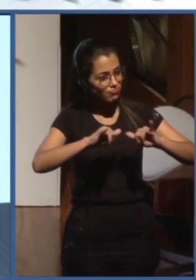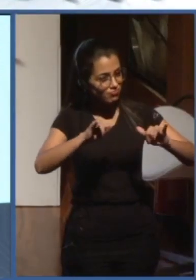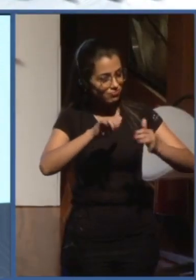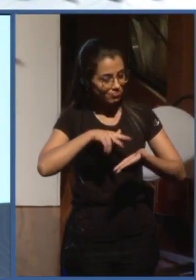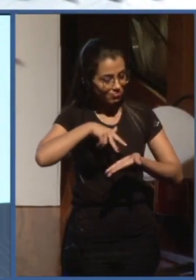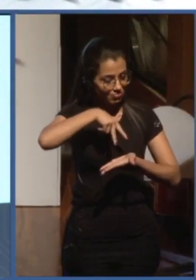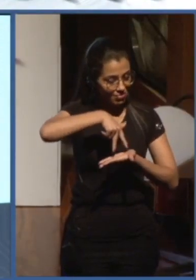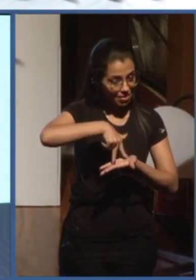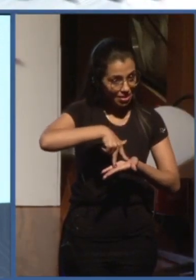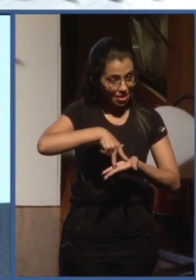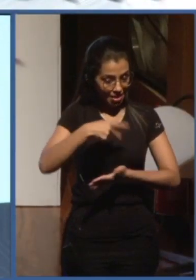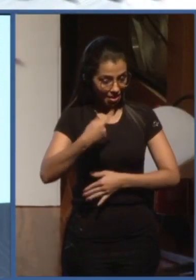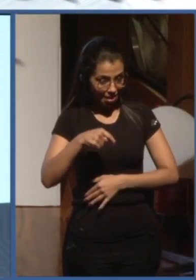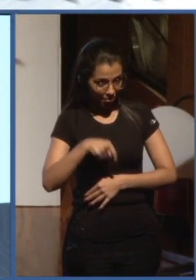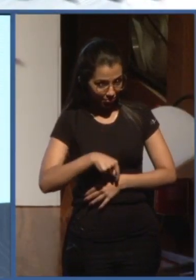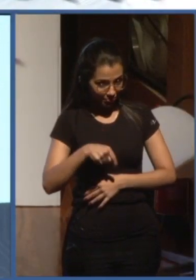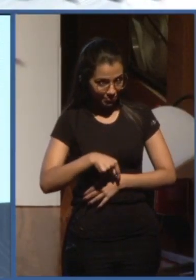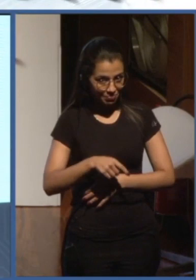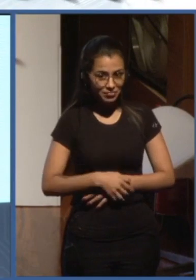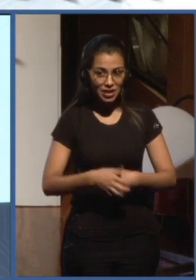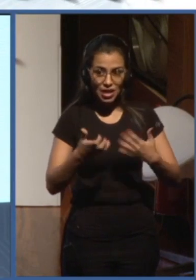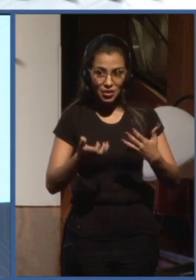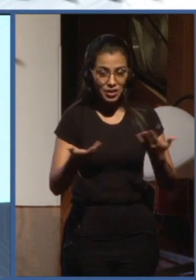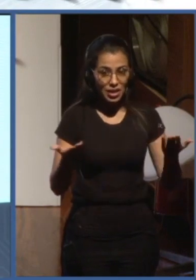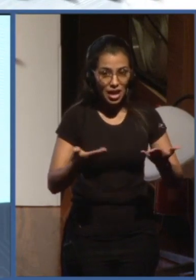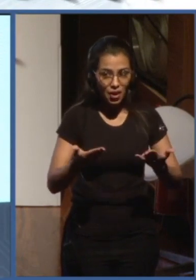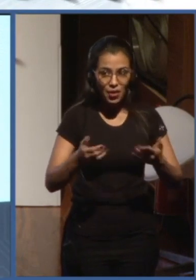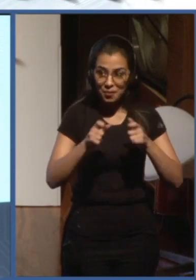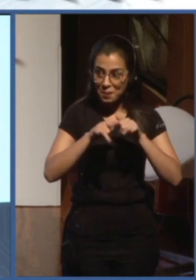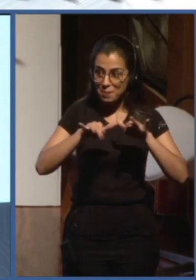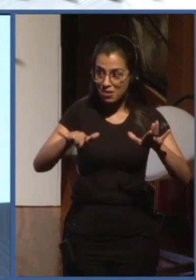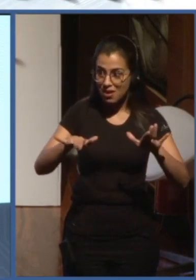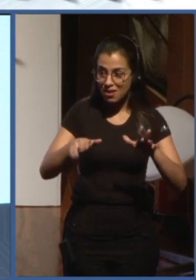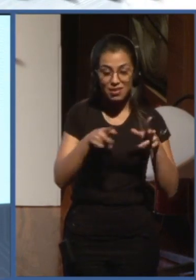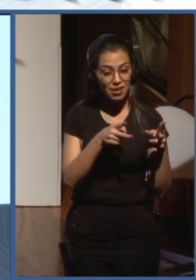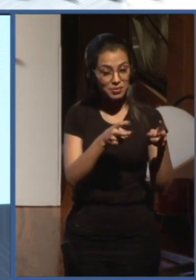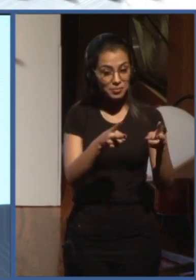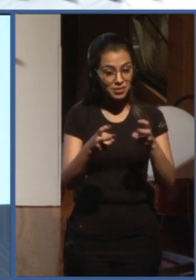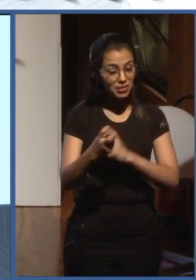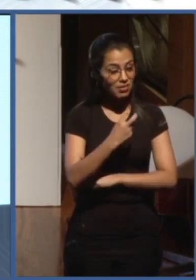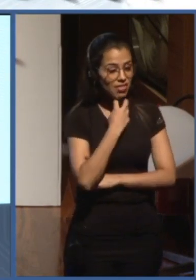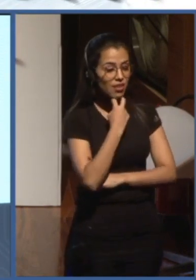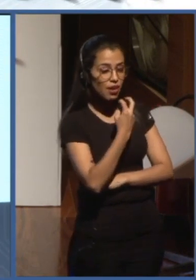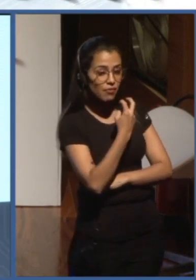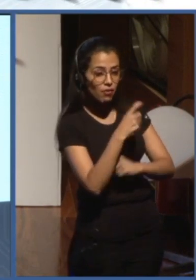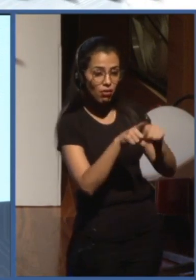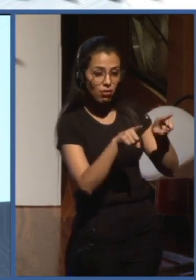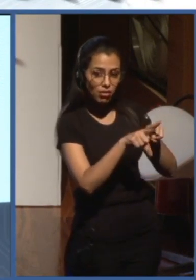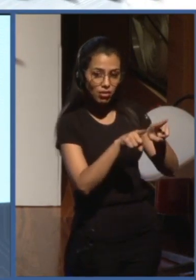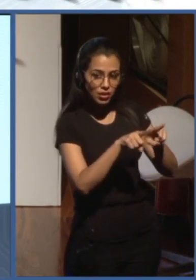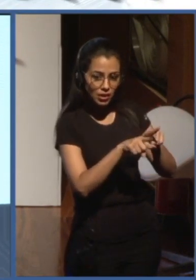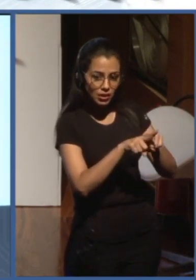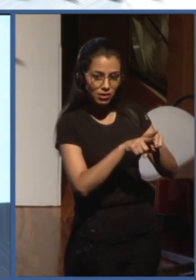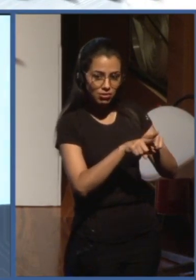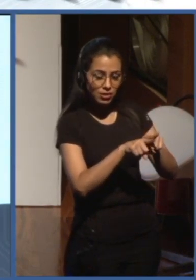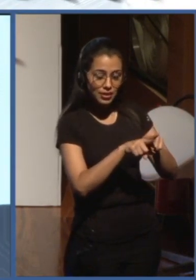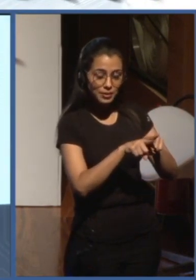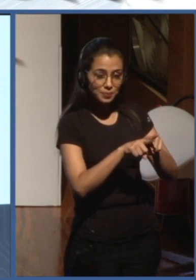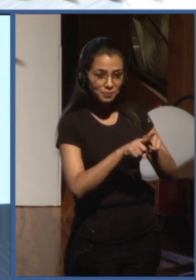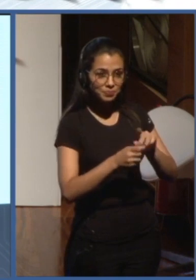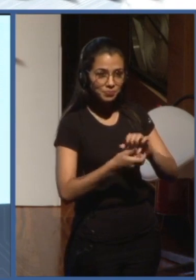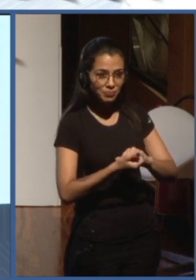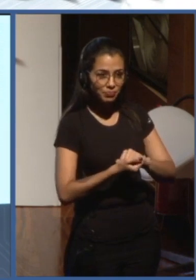briefly to share with you the perspective and the voice of Wafa Ben-Hassin, specifically looking at questions related